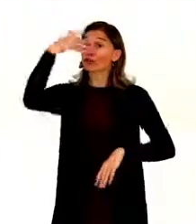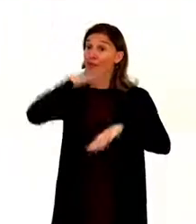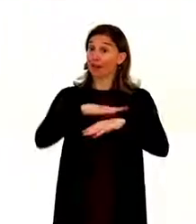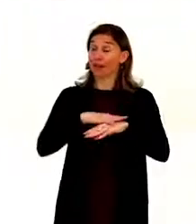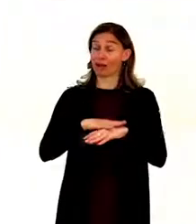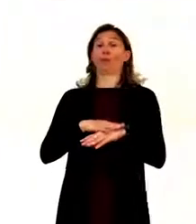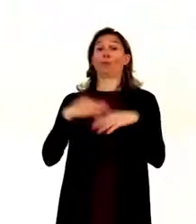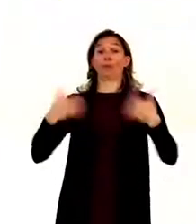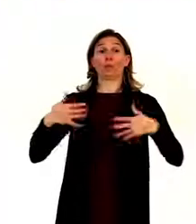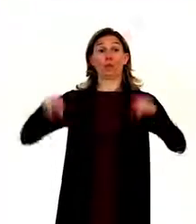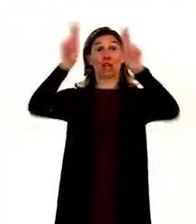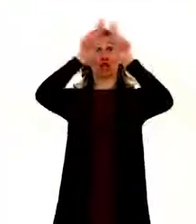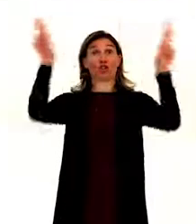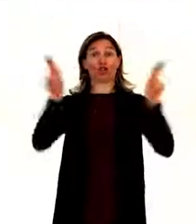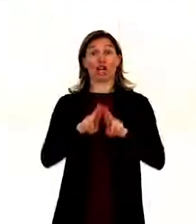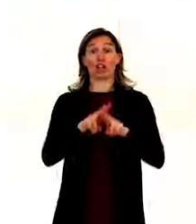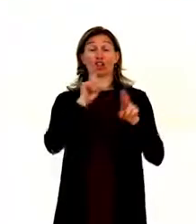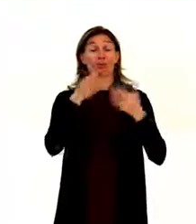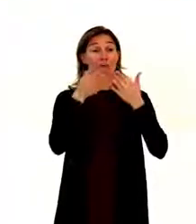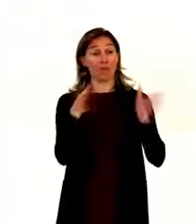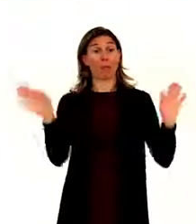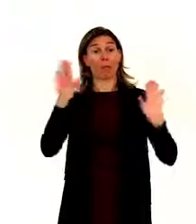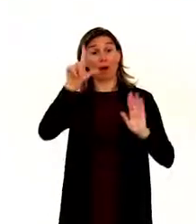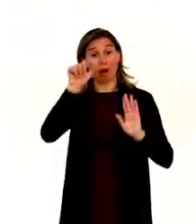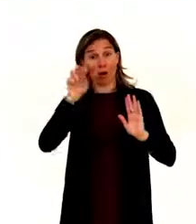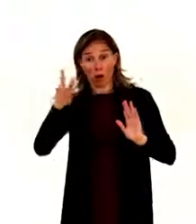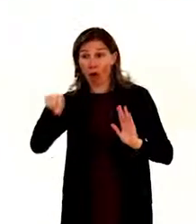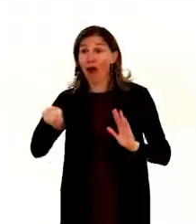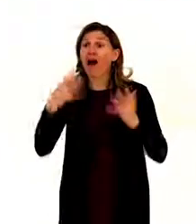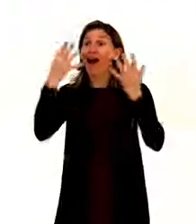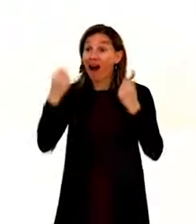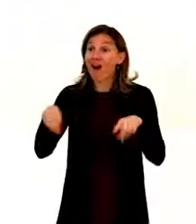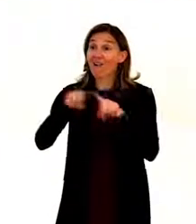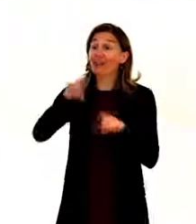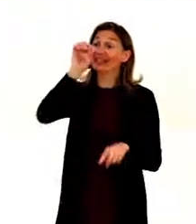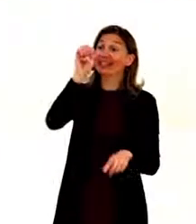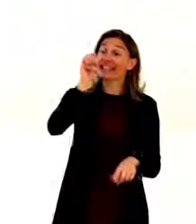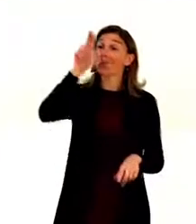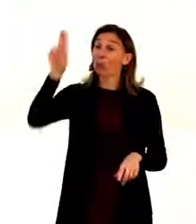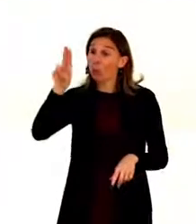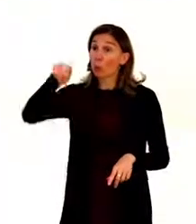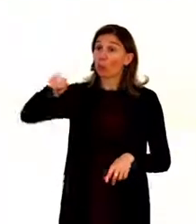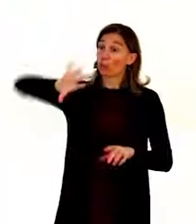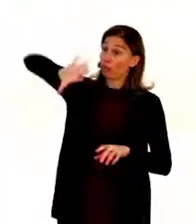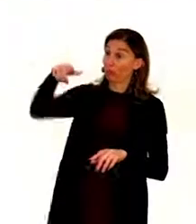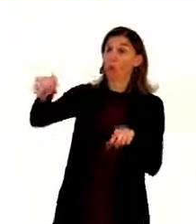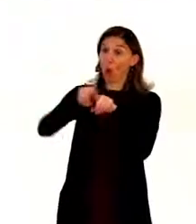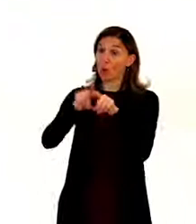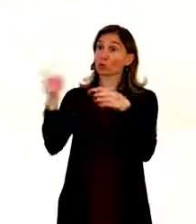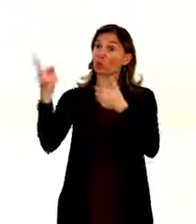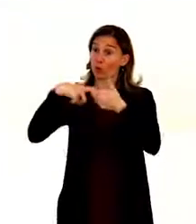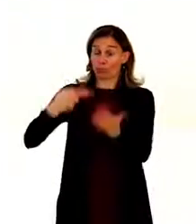precedent, international public law. We have international regional organization, European Union becoming a state party.